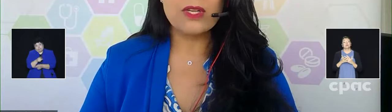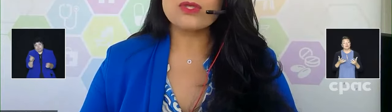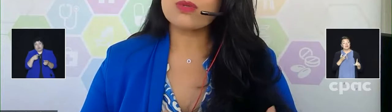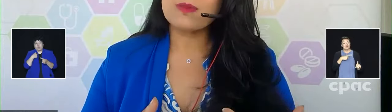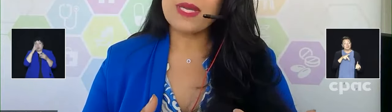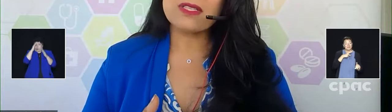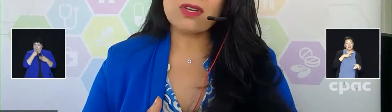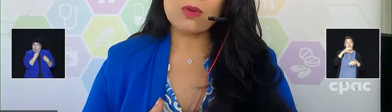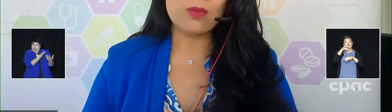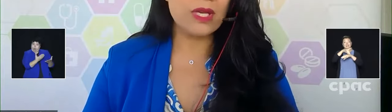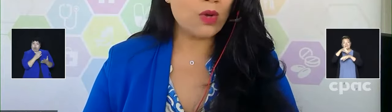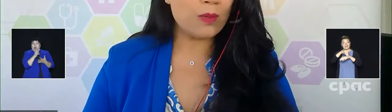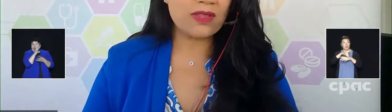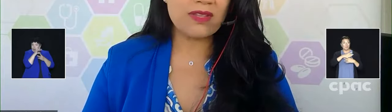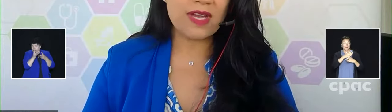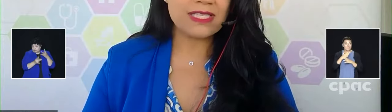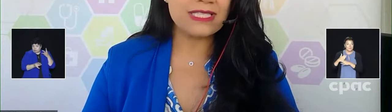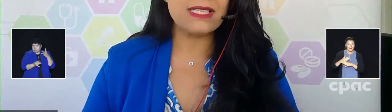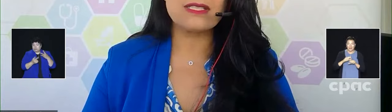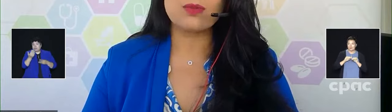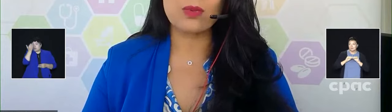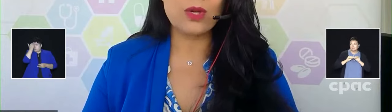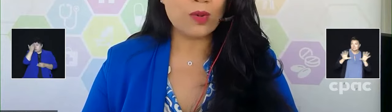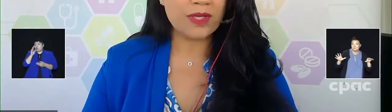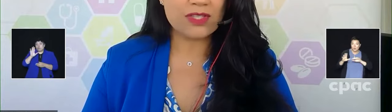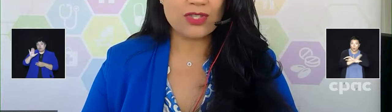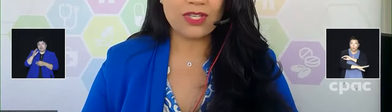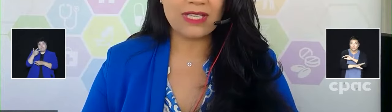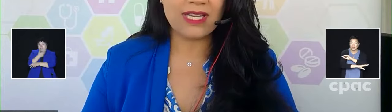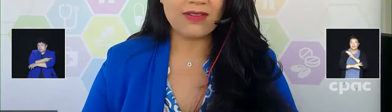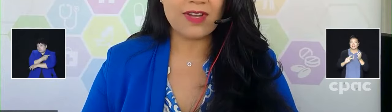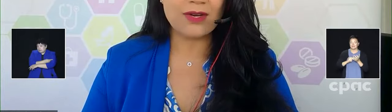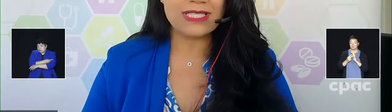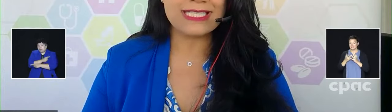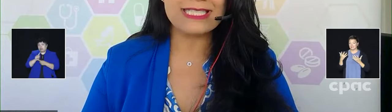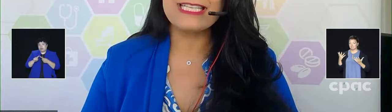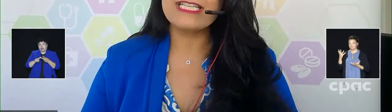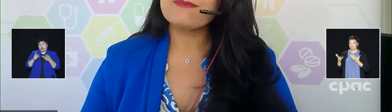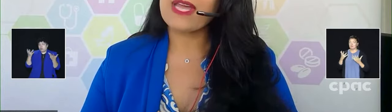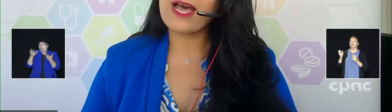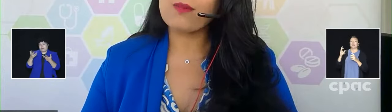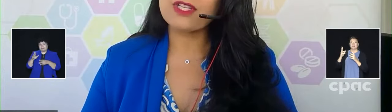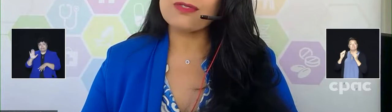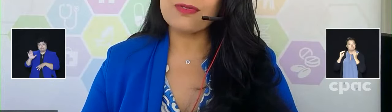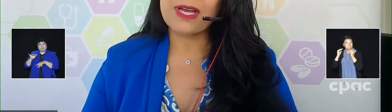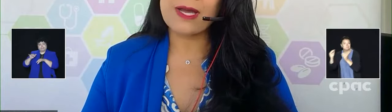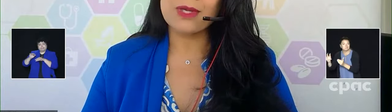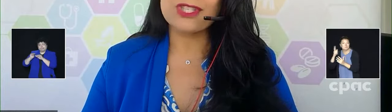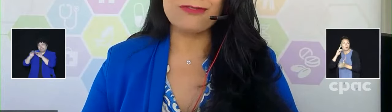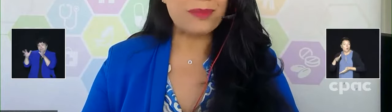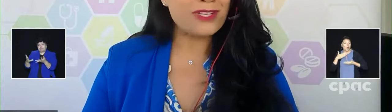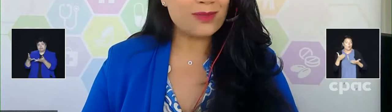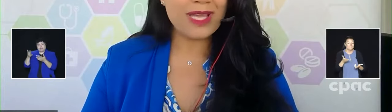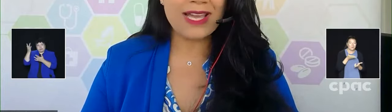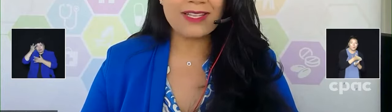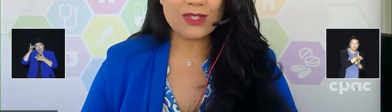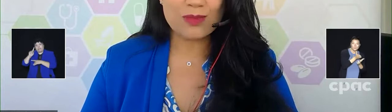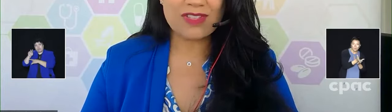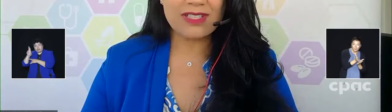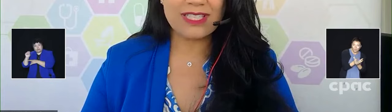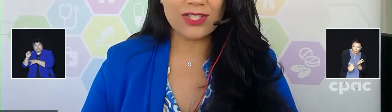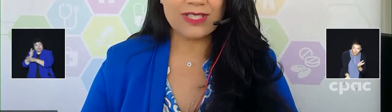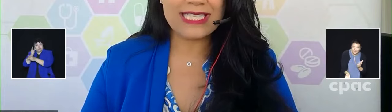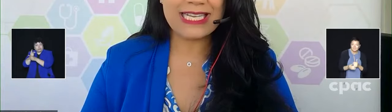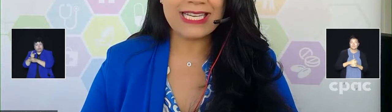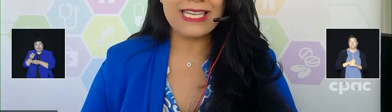are available. So it's based on what we know about the vaccines, what we know about the circulating viruses, how much information we had